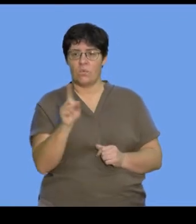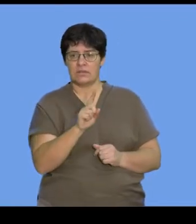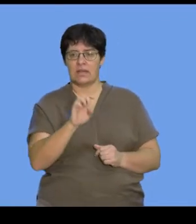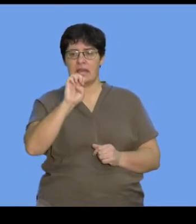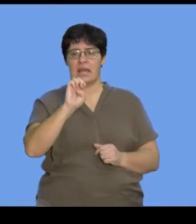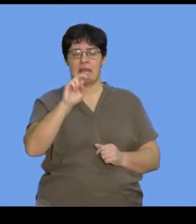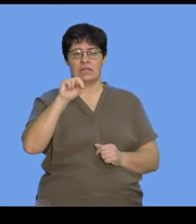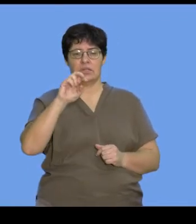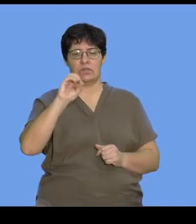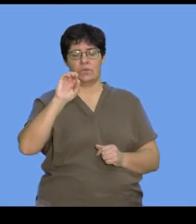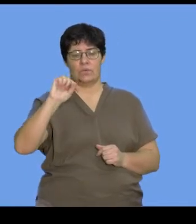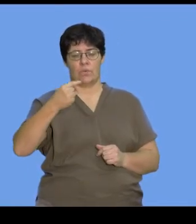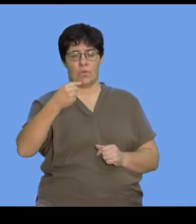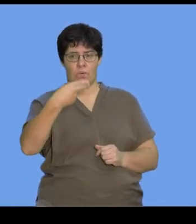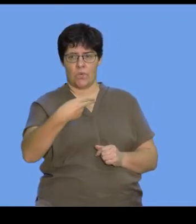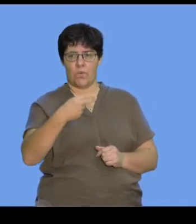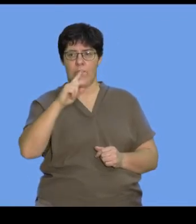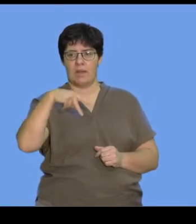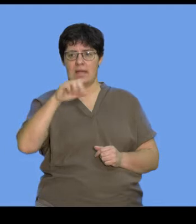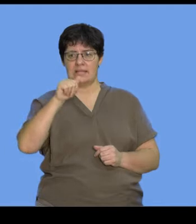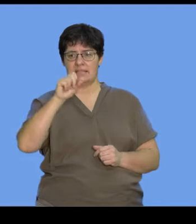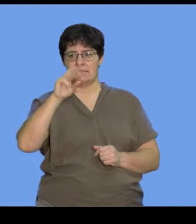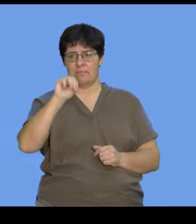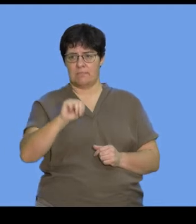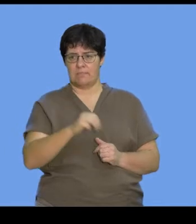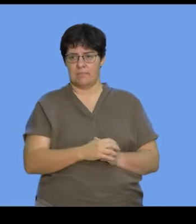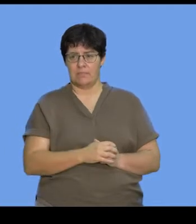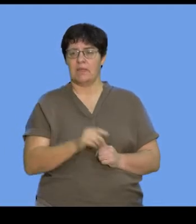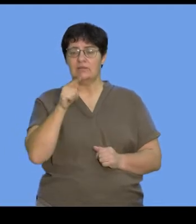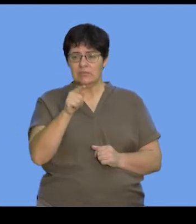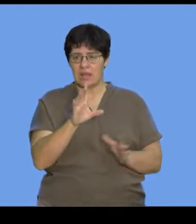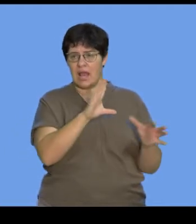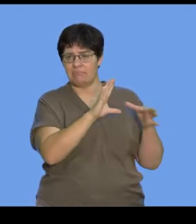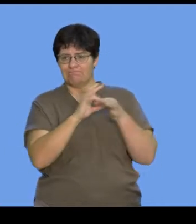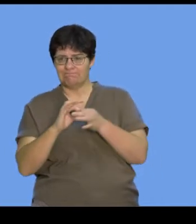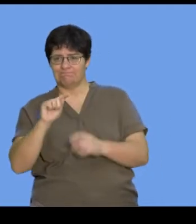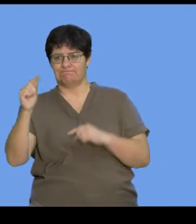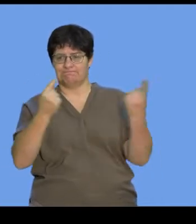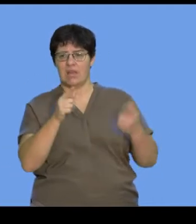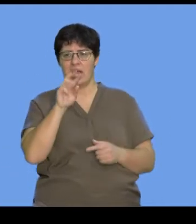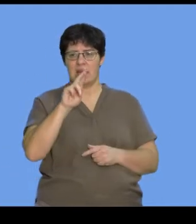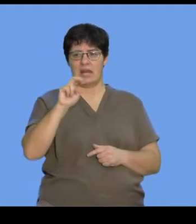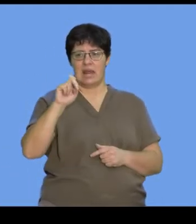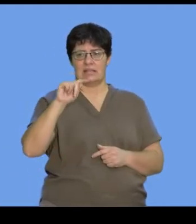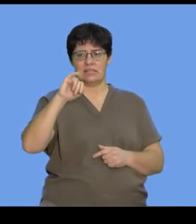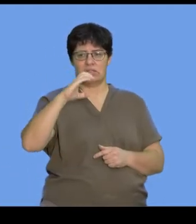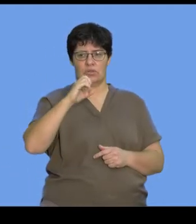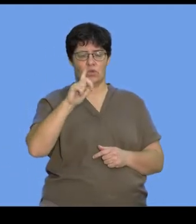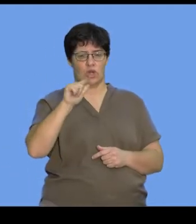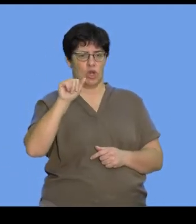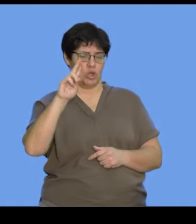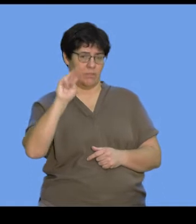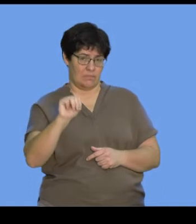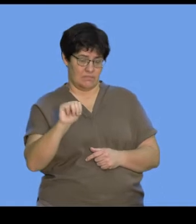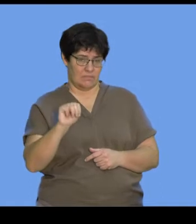endoplasmic reticulum, which is a maze of tubes that connect the nucleus to the rest of the cell. Okay. So, that's an overview